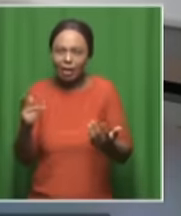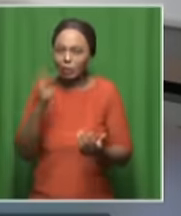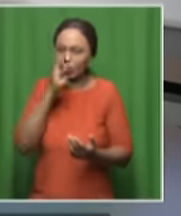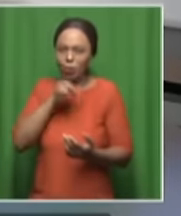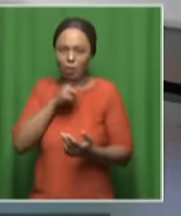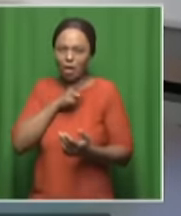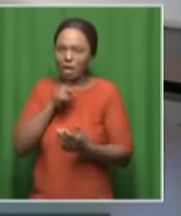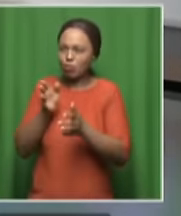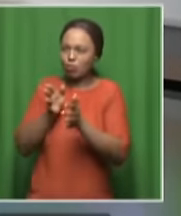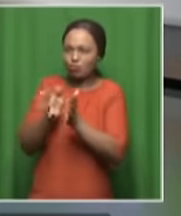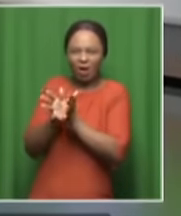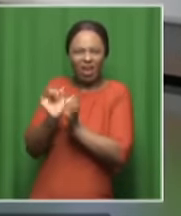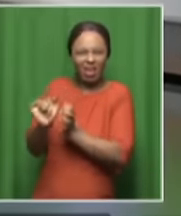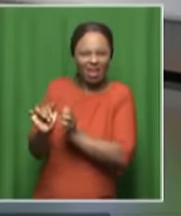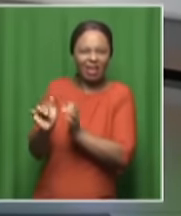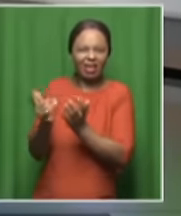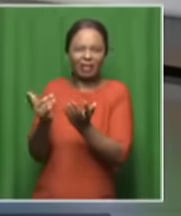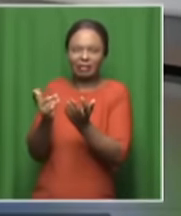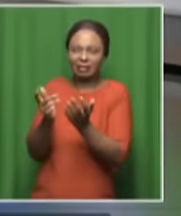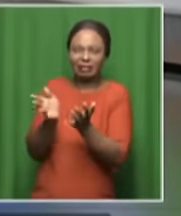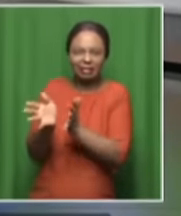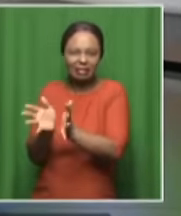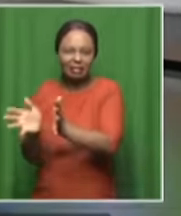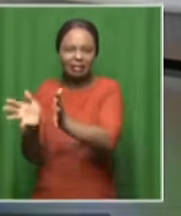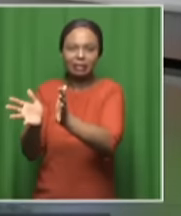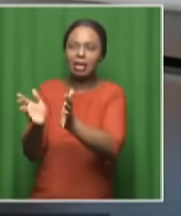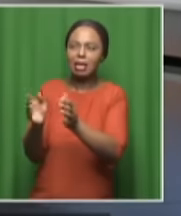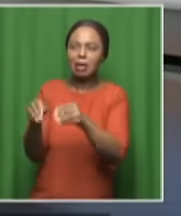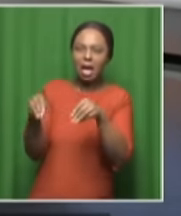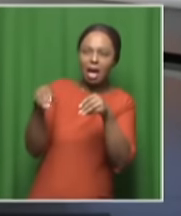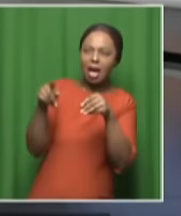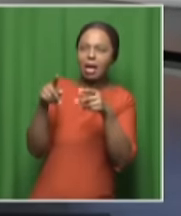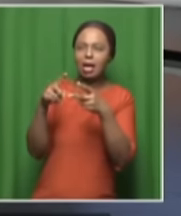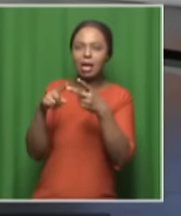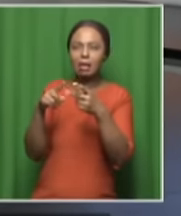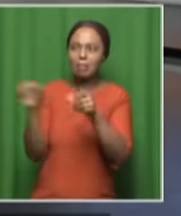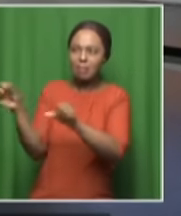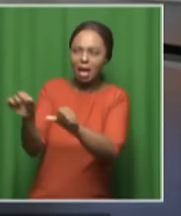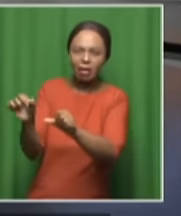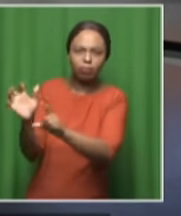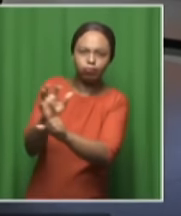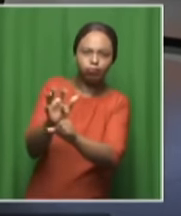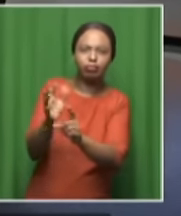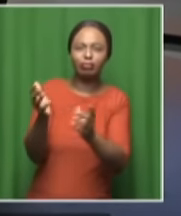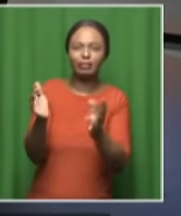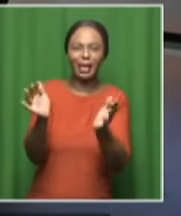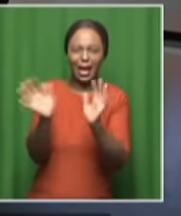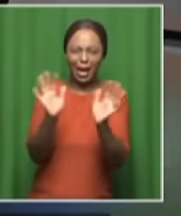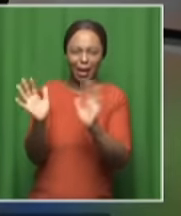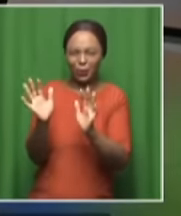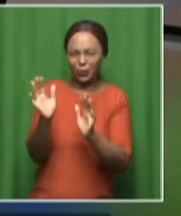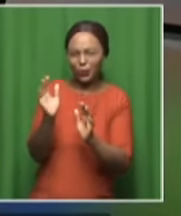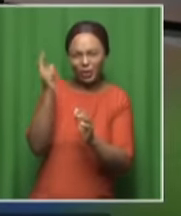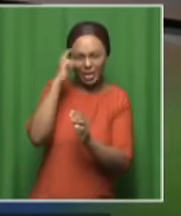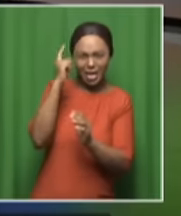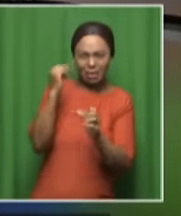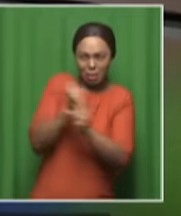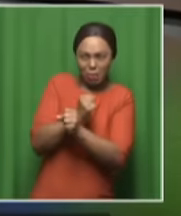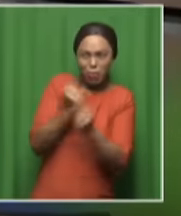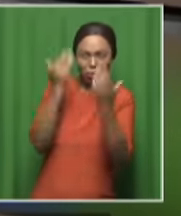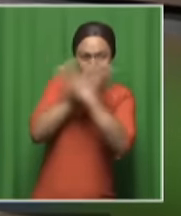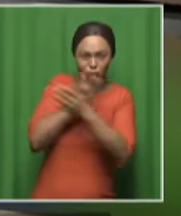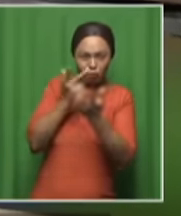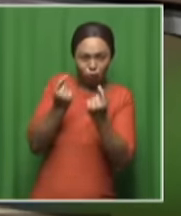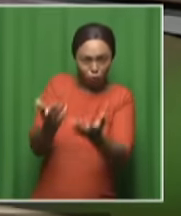they've been playing in, it's more of a sit back and almost counter. Is that how you're expecting them to come out tonight? Look, the mere fact that we've reached this stage